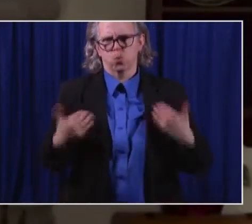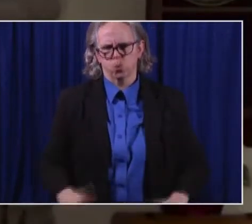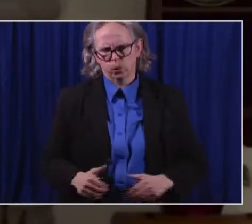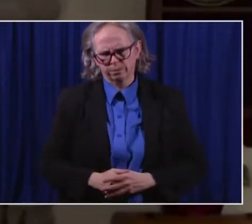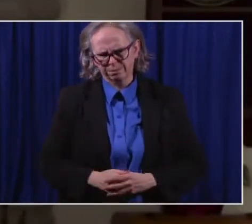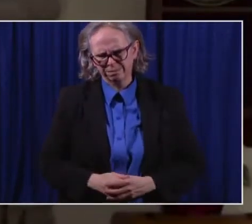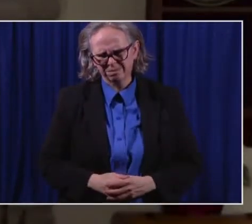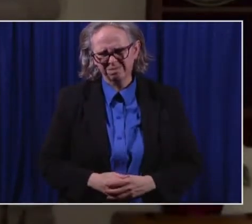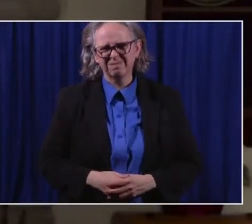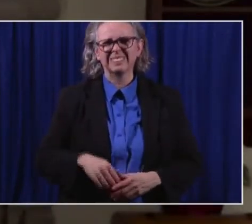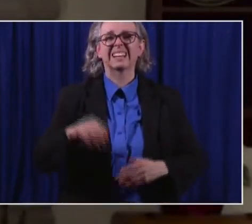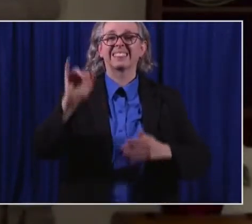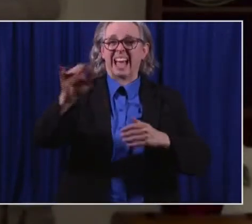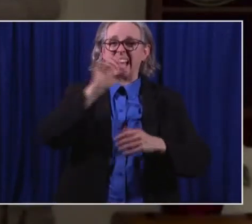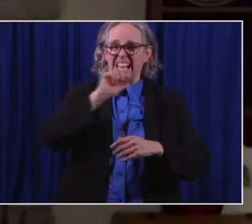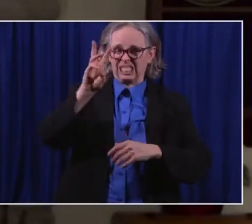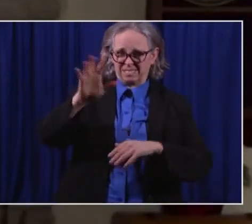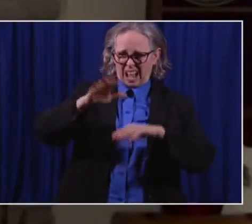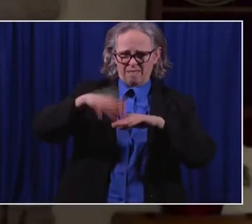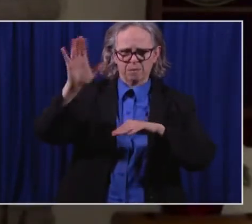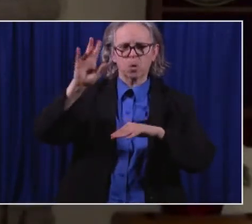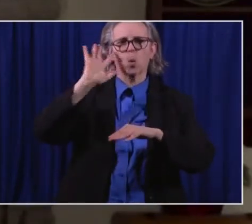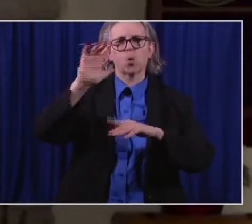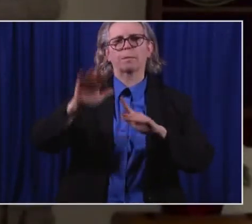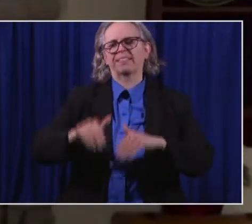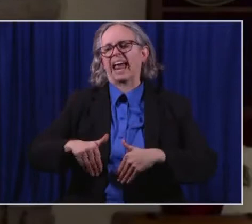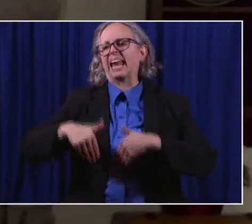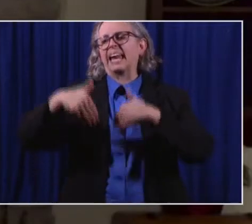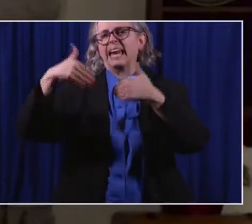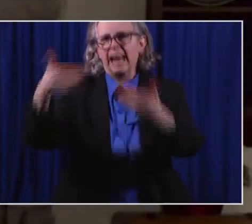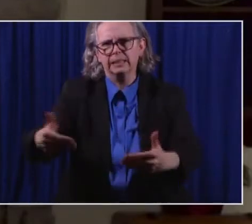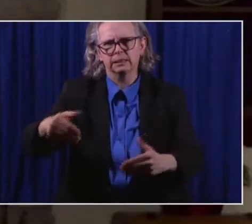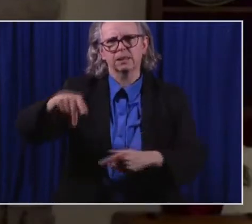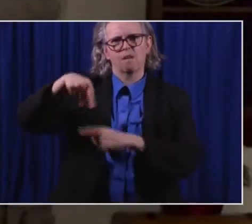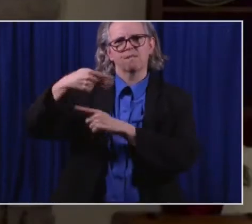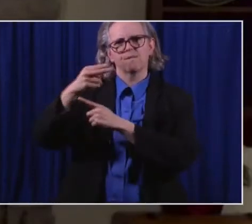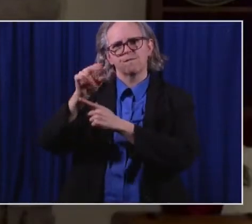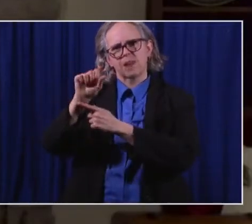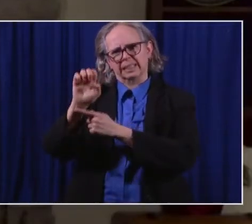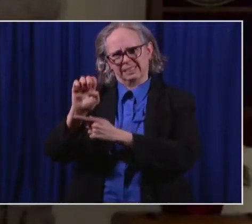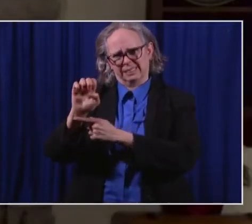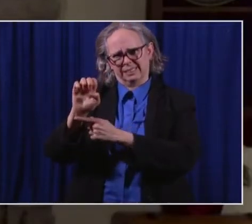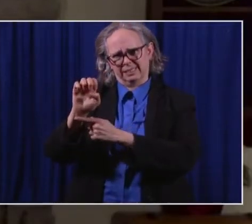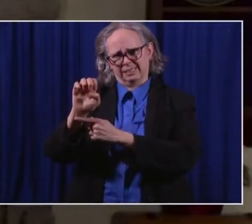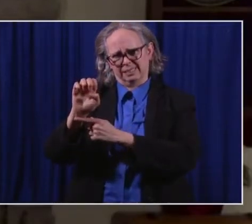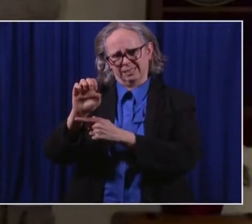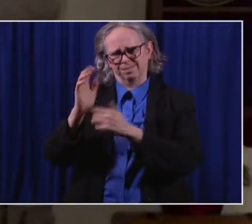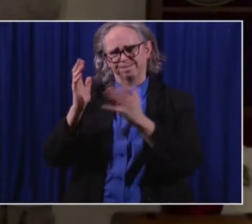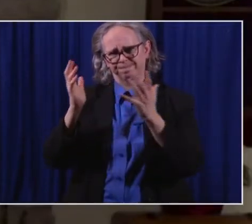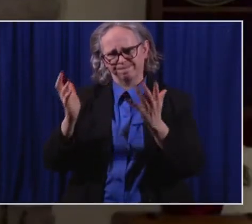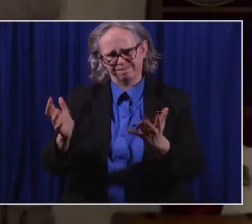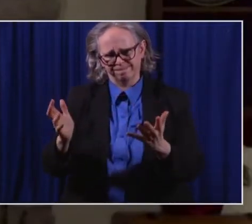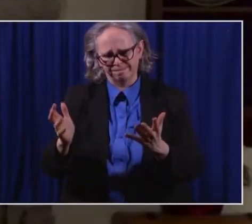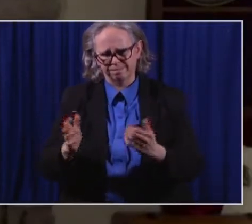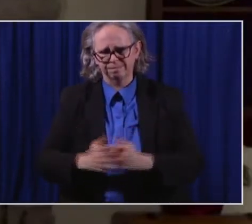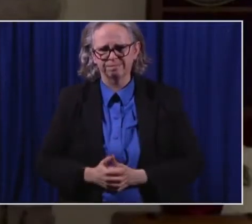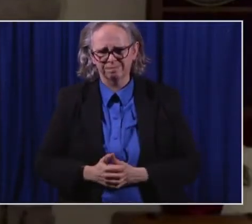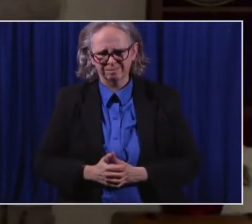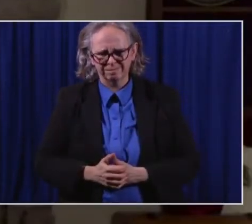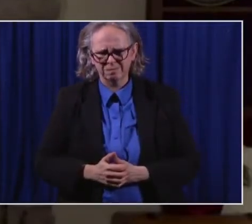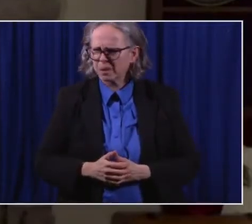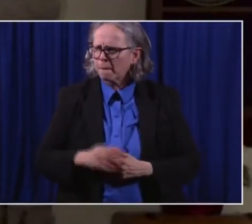next group. Um, the rest of the decision is logistics. Uh, you know, whether we roll this out,